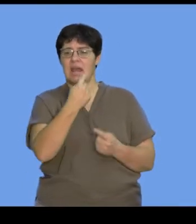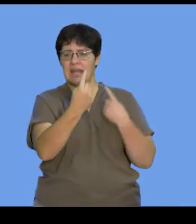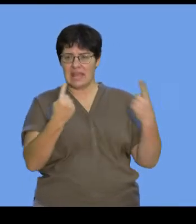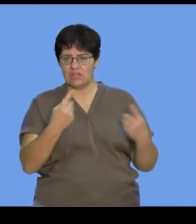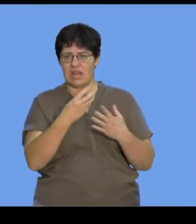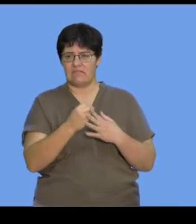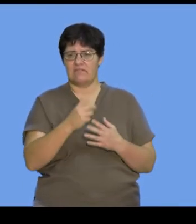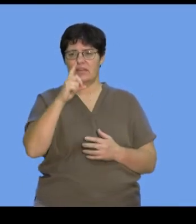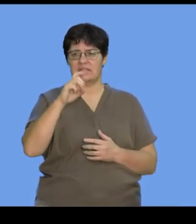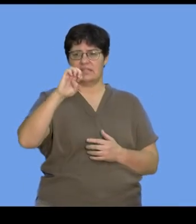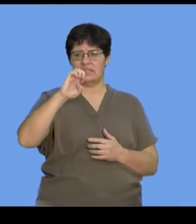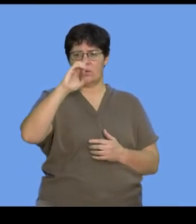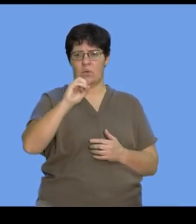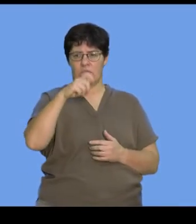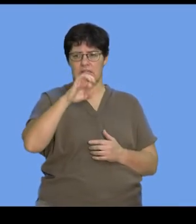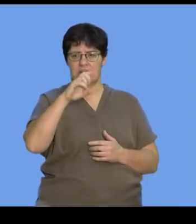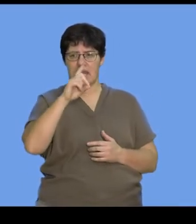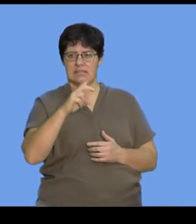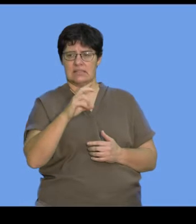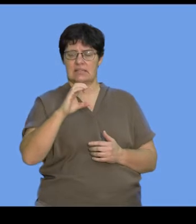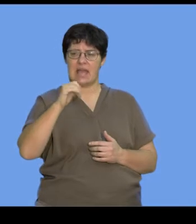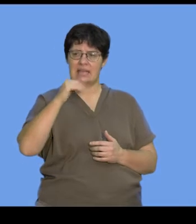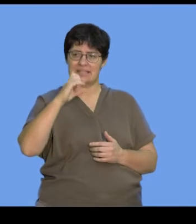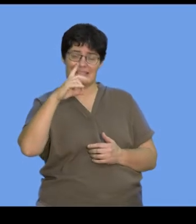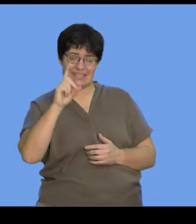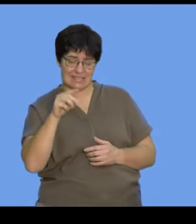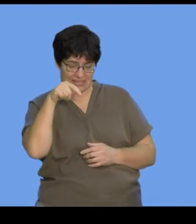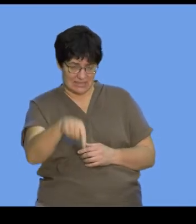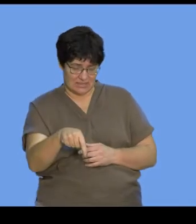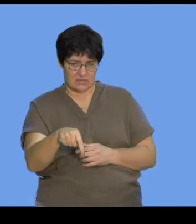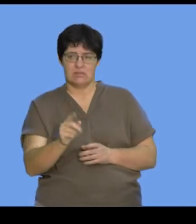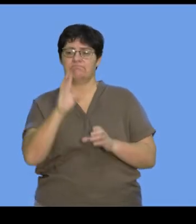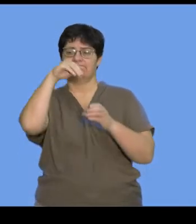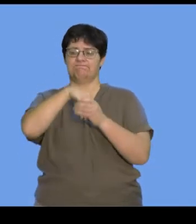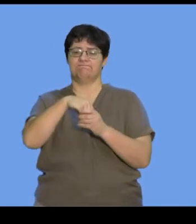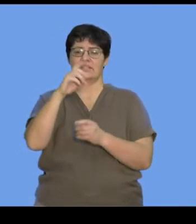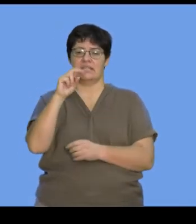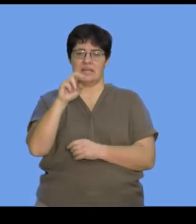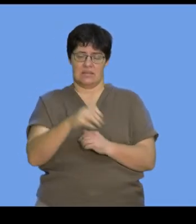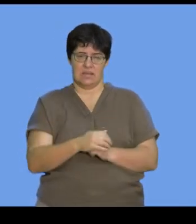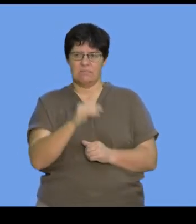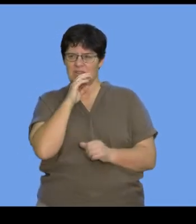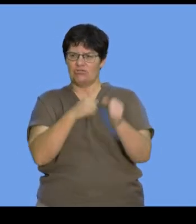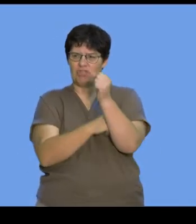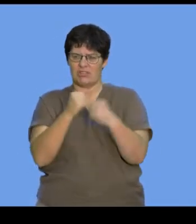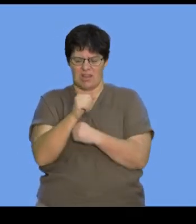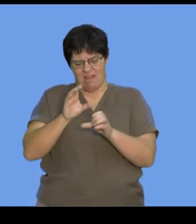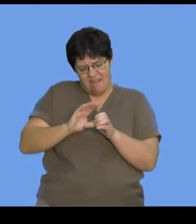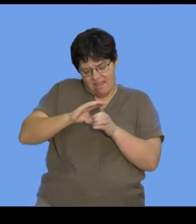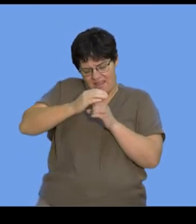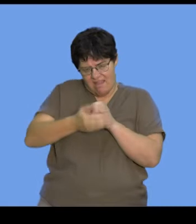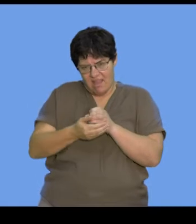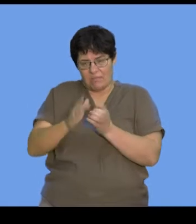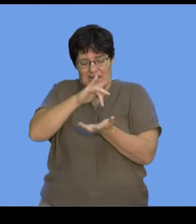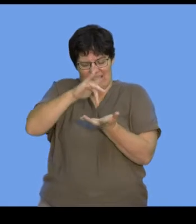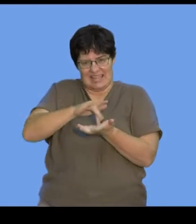nucleic acid. So it contains these histone proteins, as you see here, that are wrapped around some structural proteins in the core of